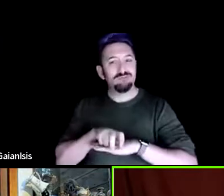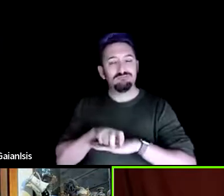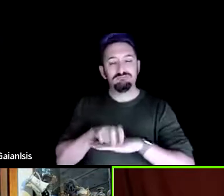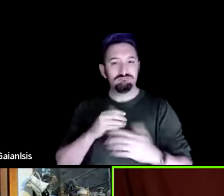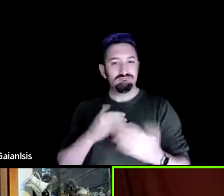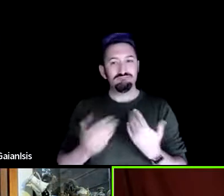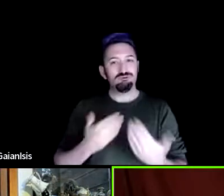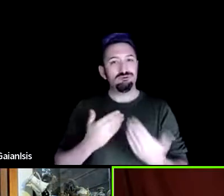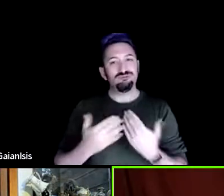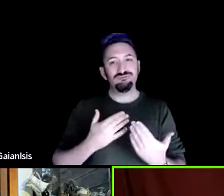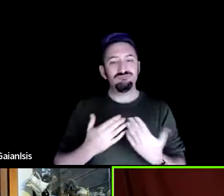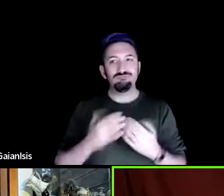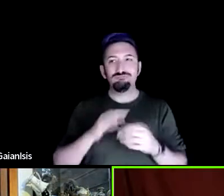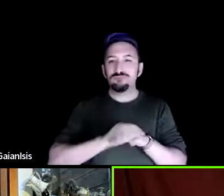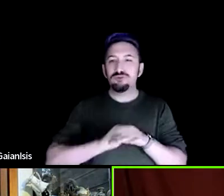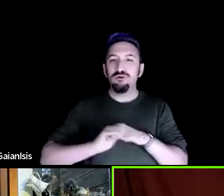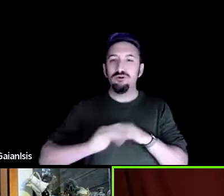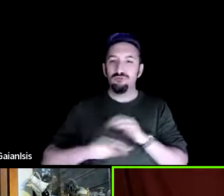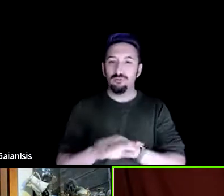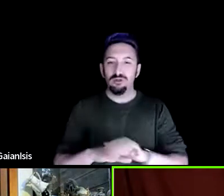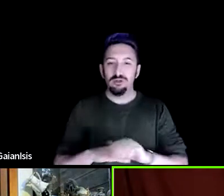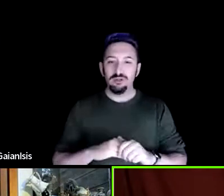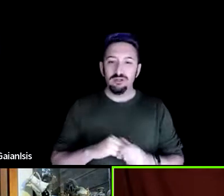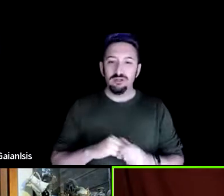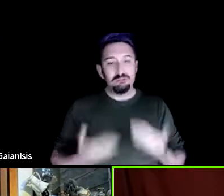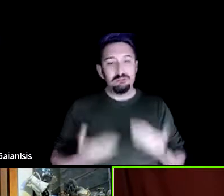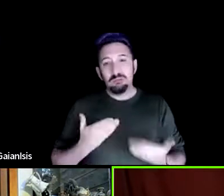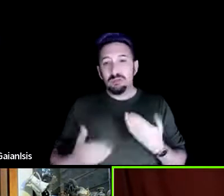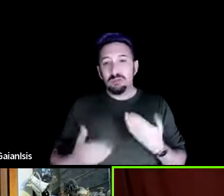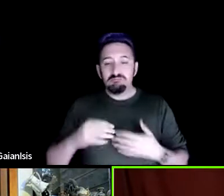Get comfortable, maybe take a deep breath and relax.